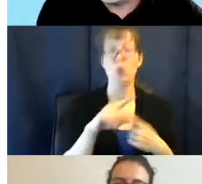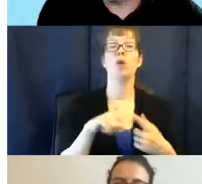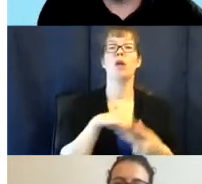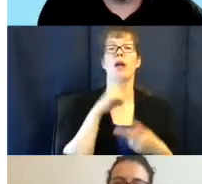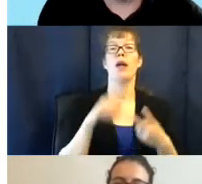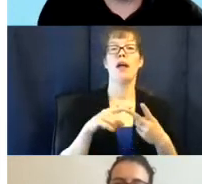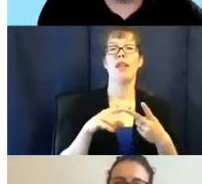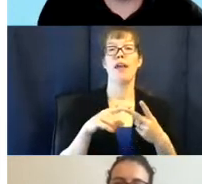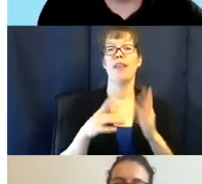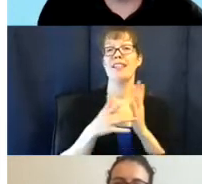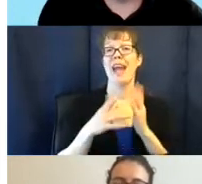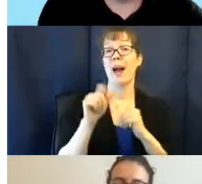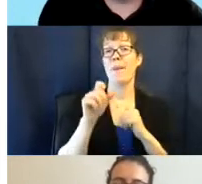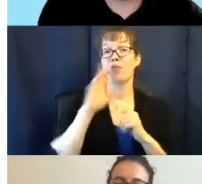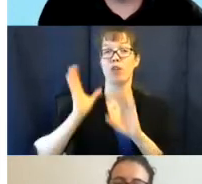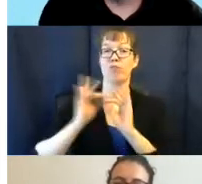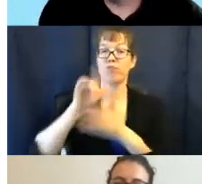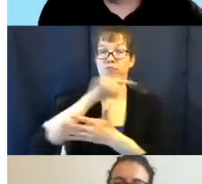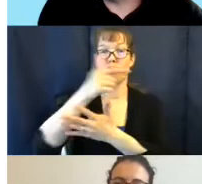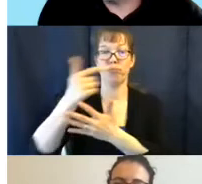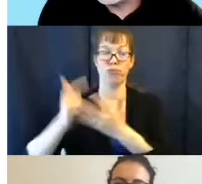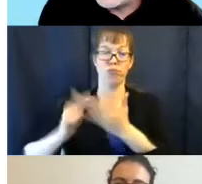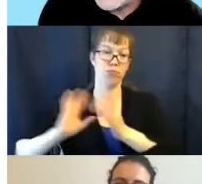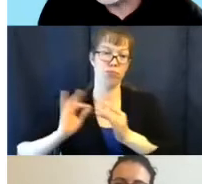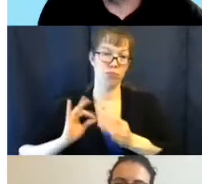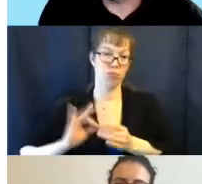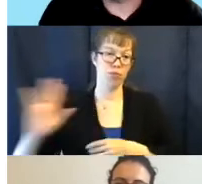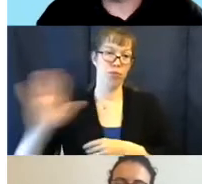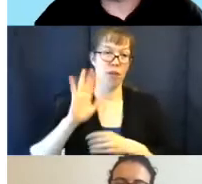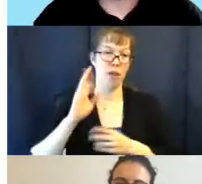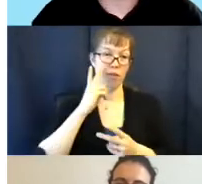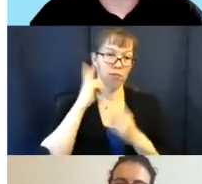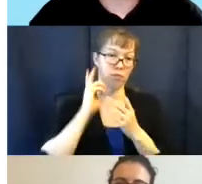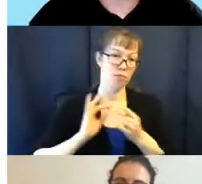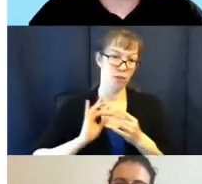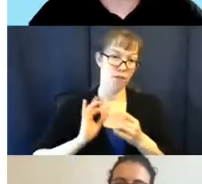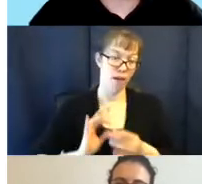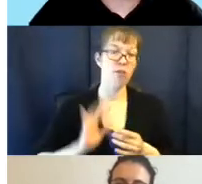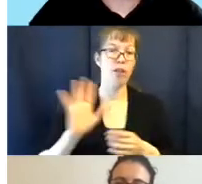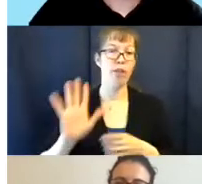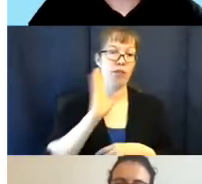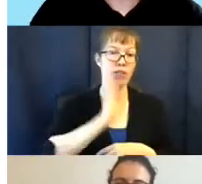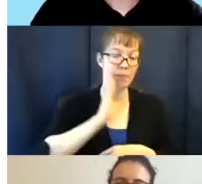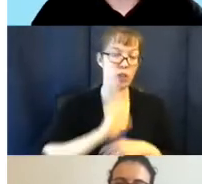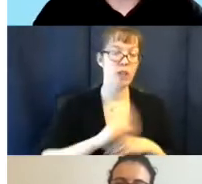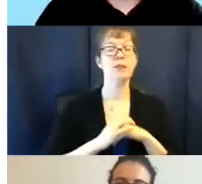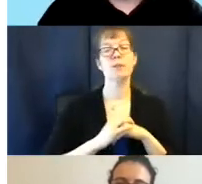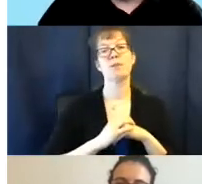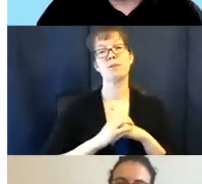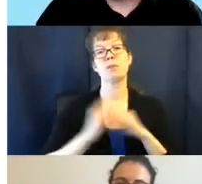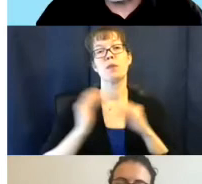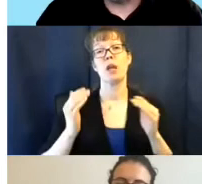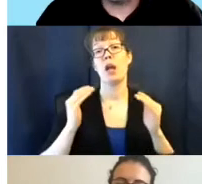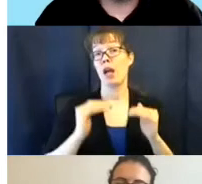our tech ambassadors. They are going to take just a few minutes and share their reflections on this experience. And then